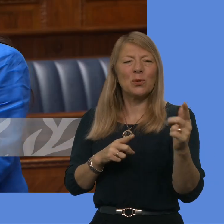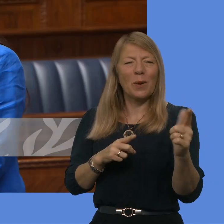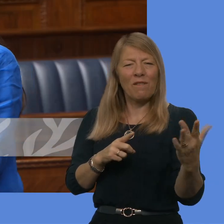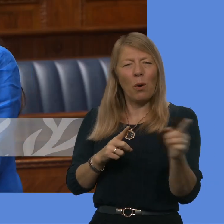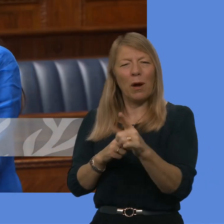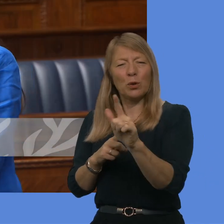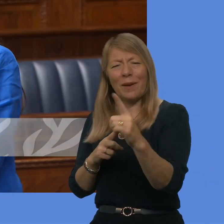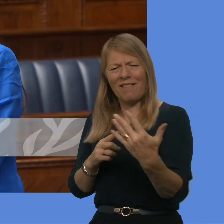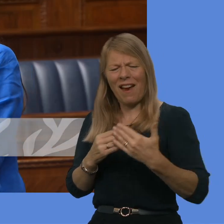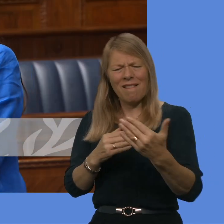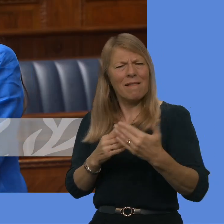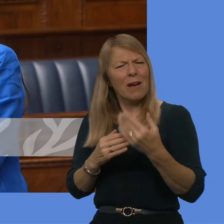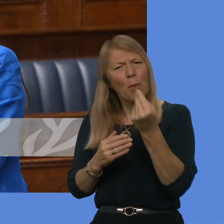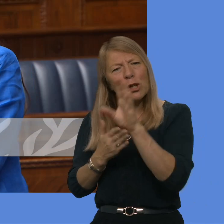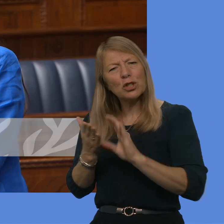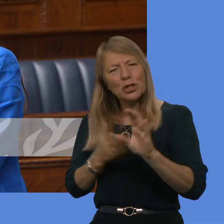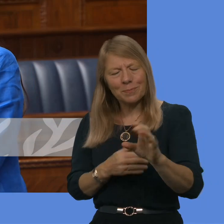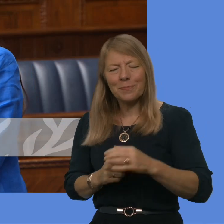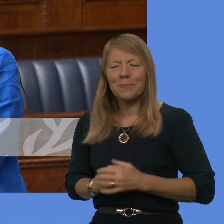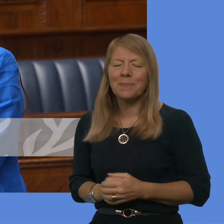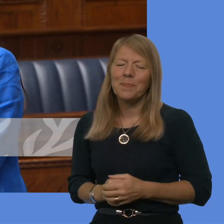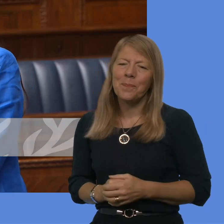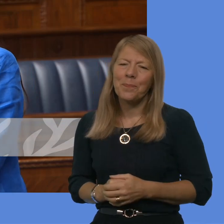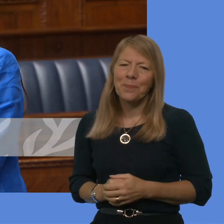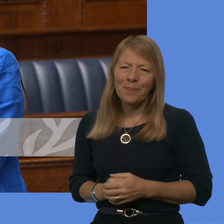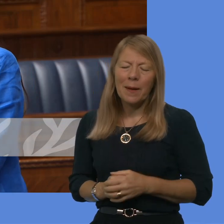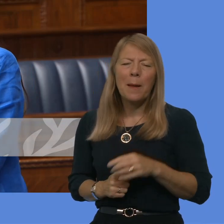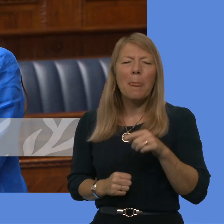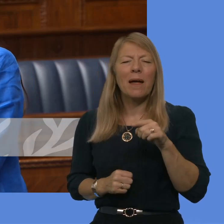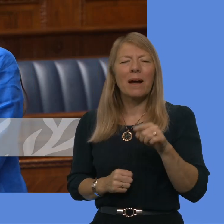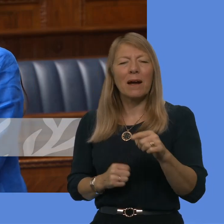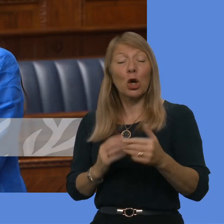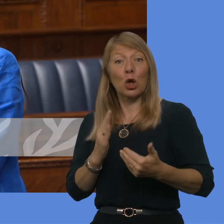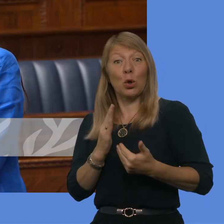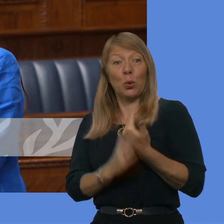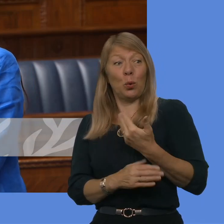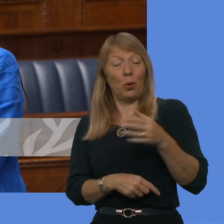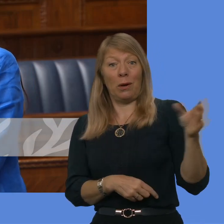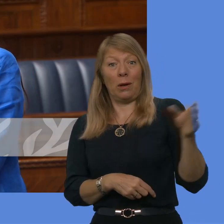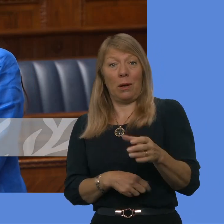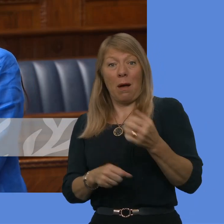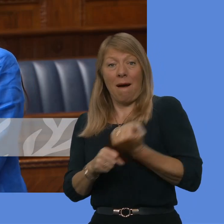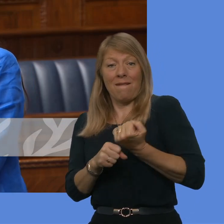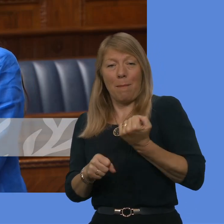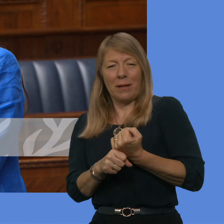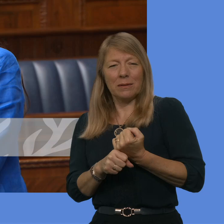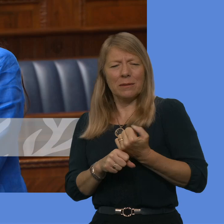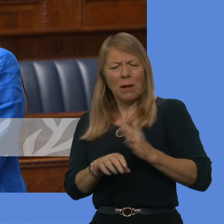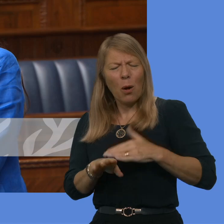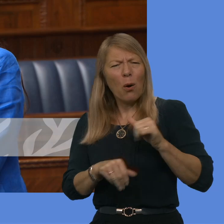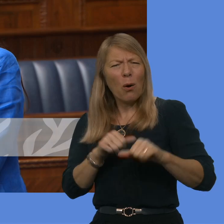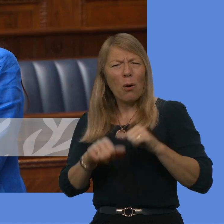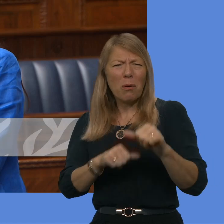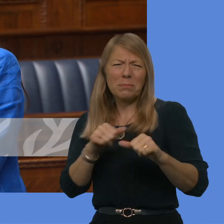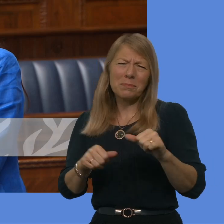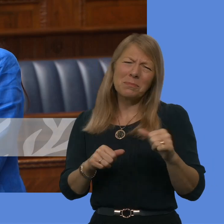appointment process generally takes between six to 12 months, especially if there are new recruitment processes. In terms